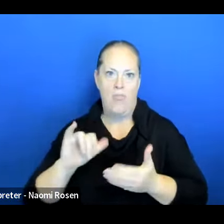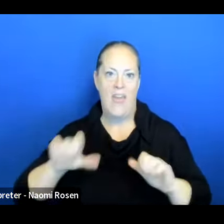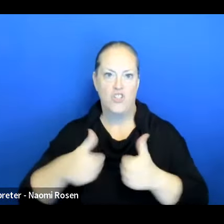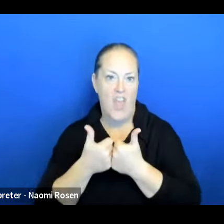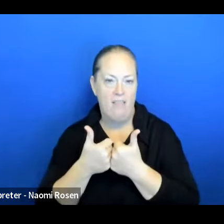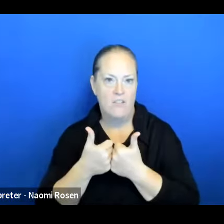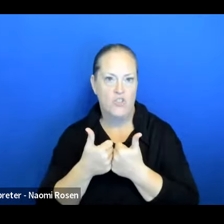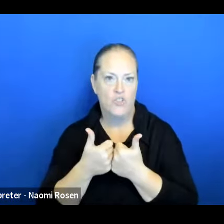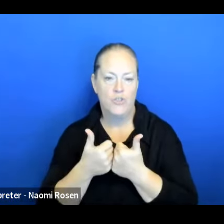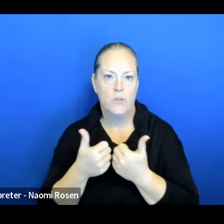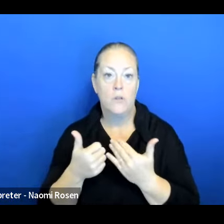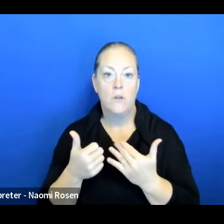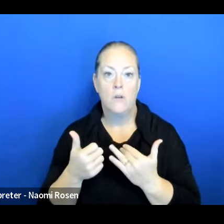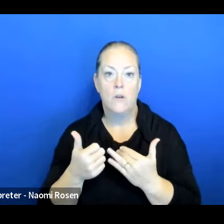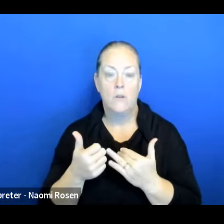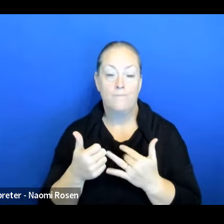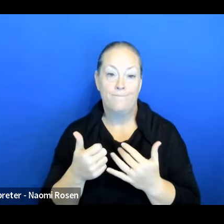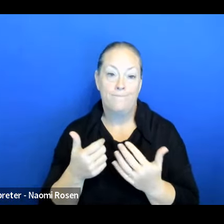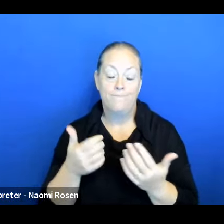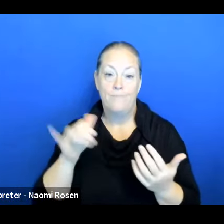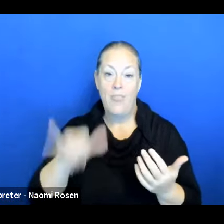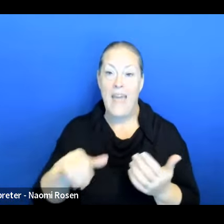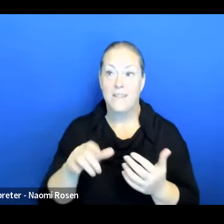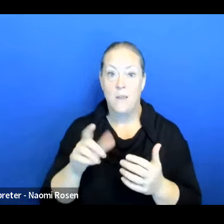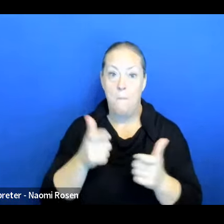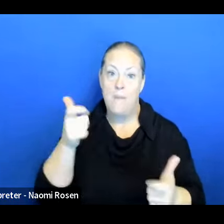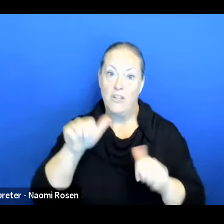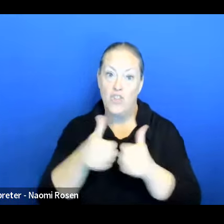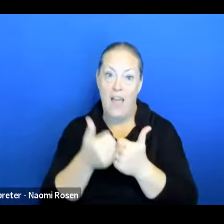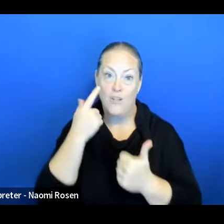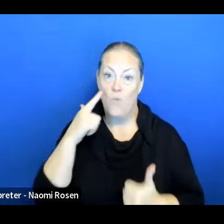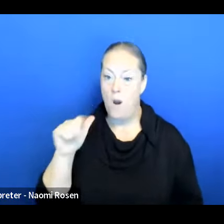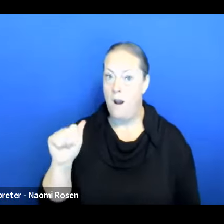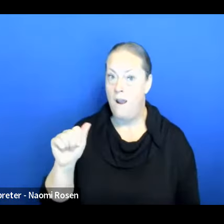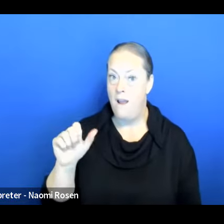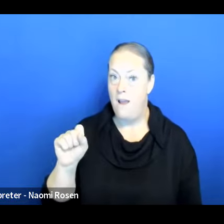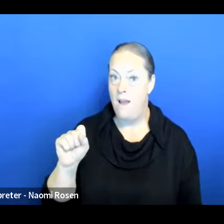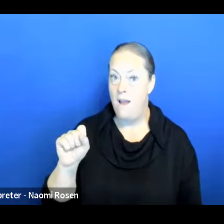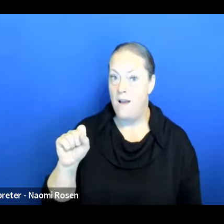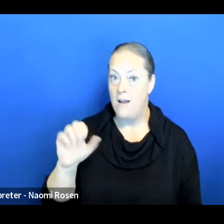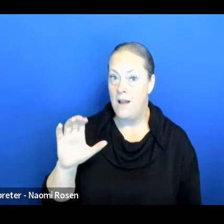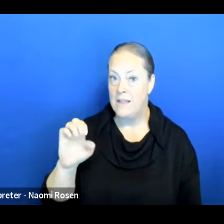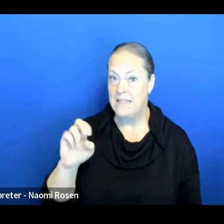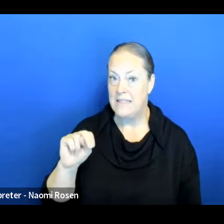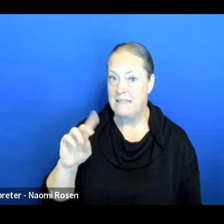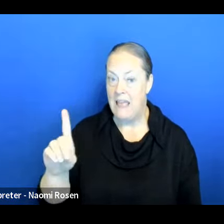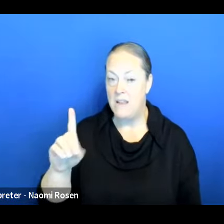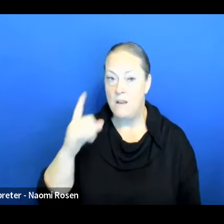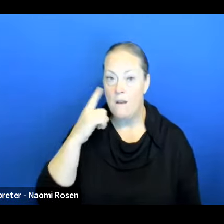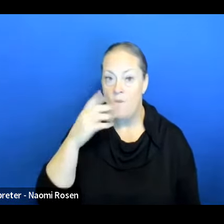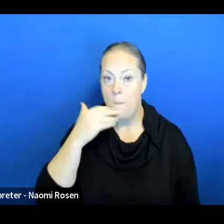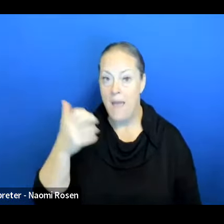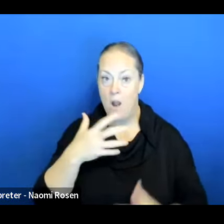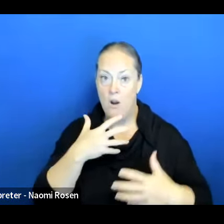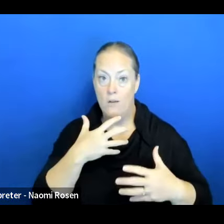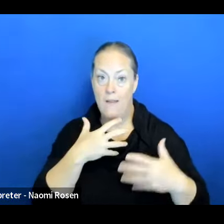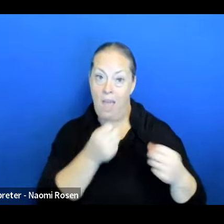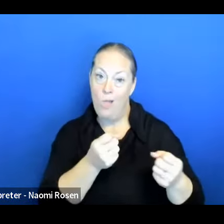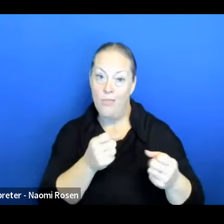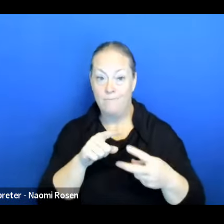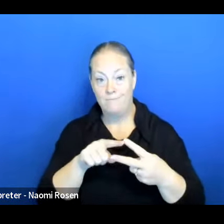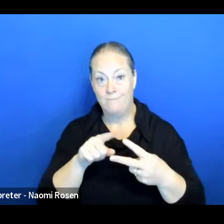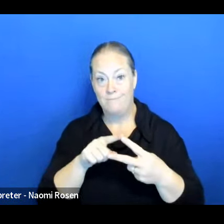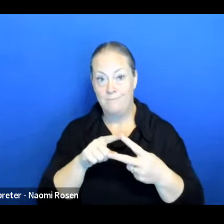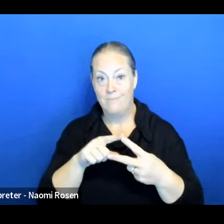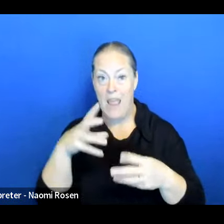initiative that Ascend for Better Health has. So those were the two big takeaways for Southern university, accessibility and inclusivity. Yeah. That